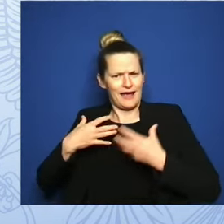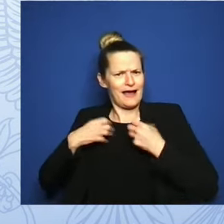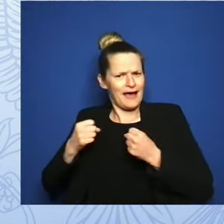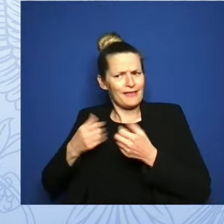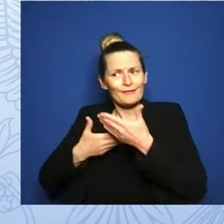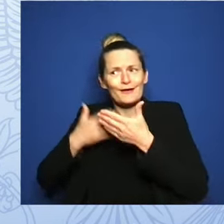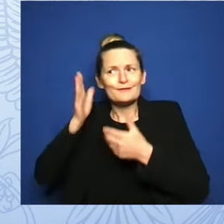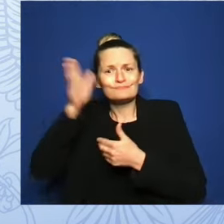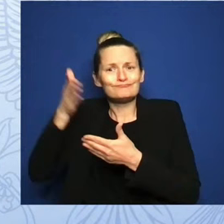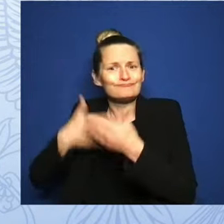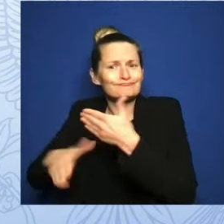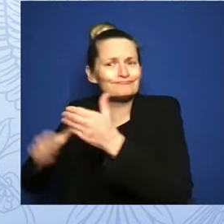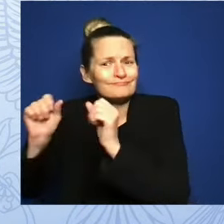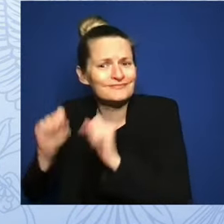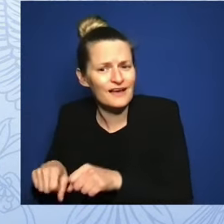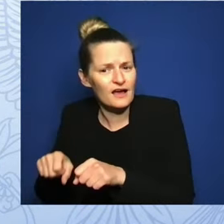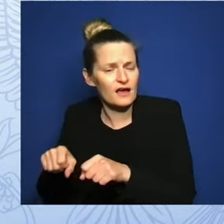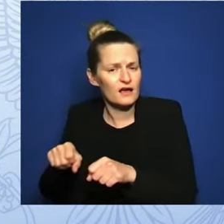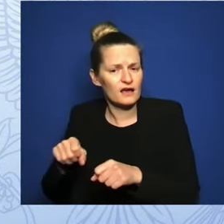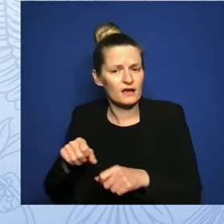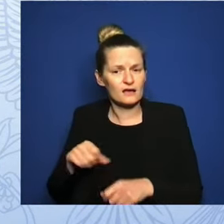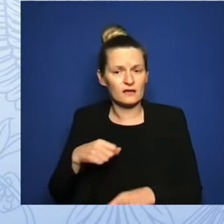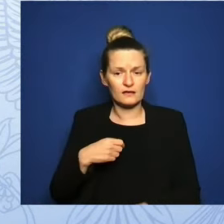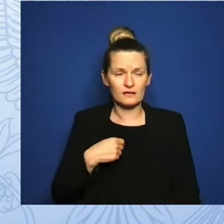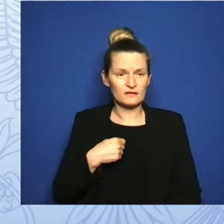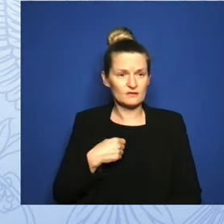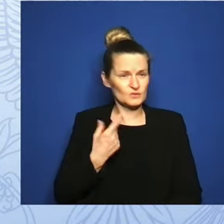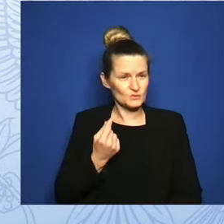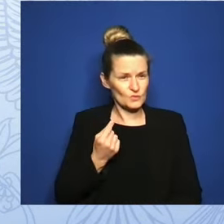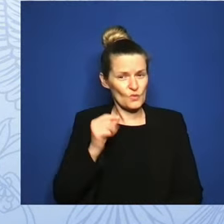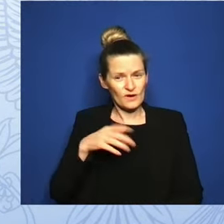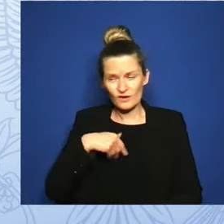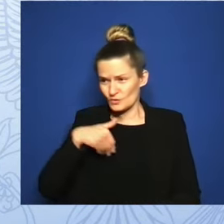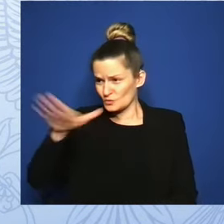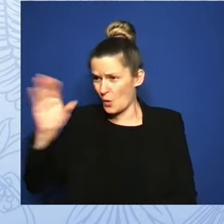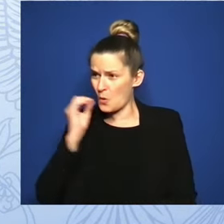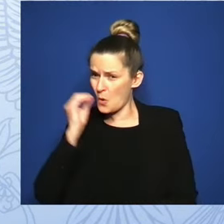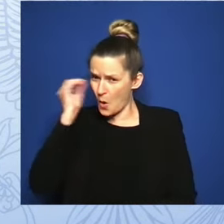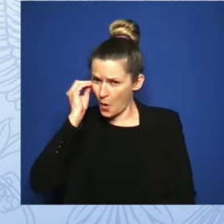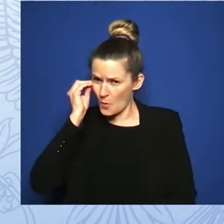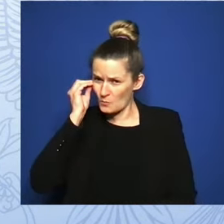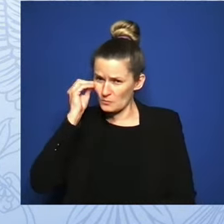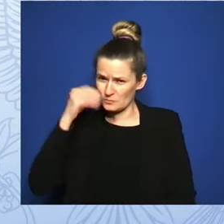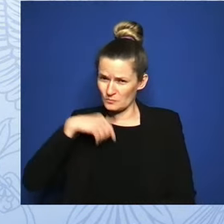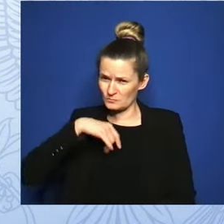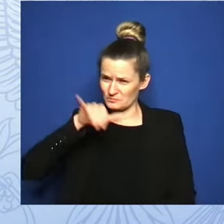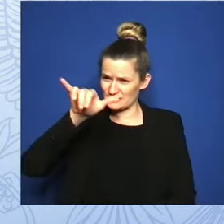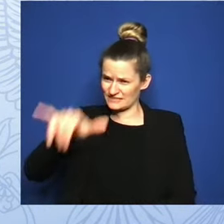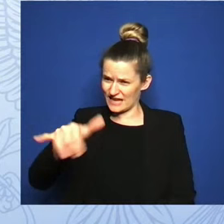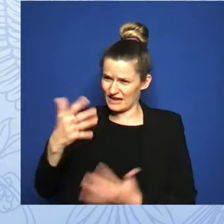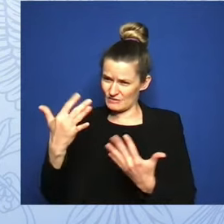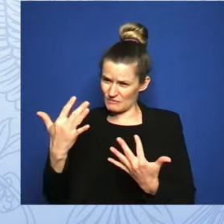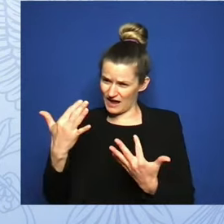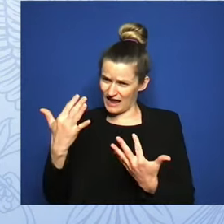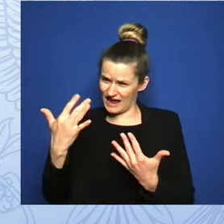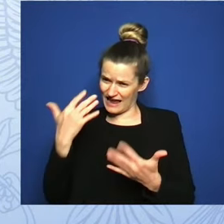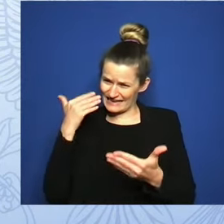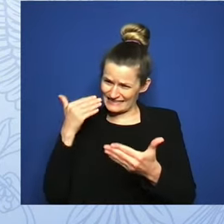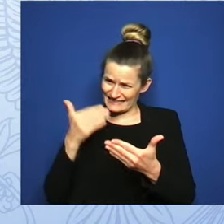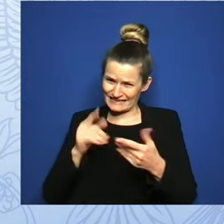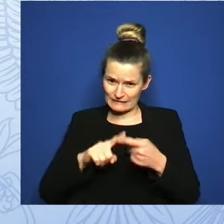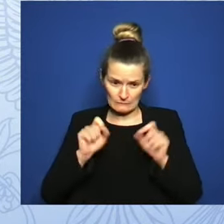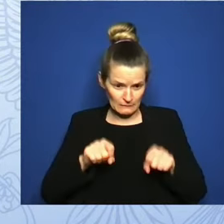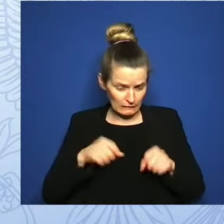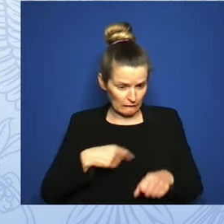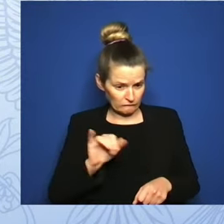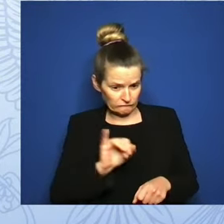develop that might cause my own demise. We asked about going to another state, but my doctor, concerned for me, said that traveling was too